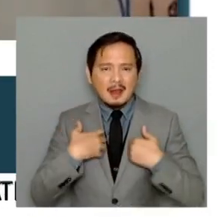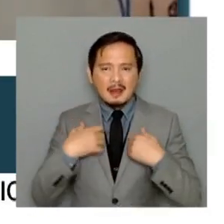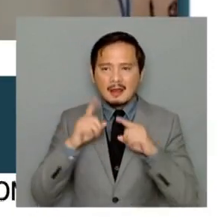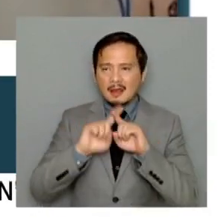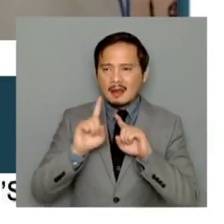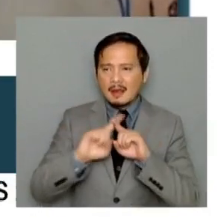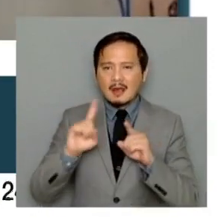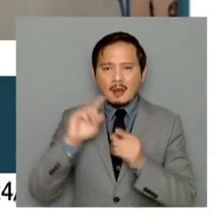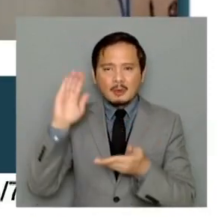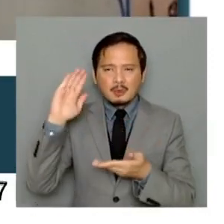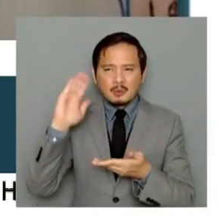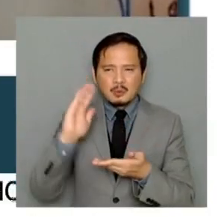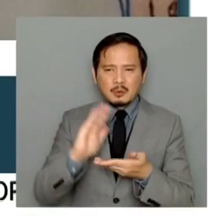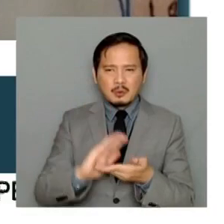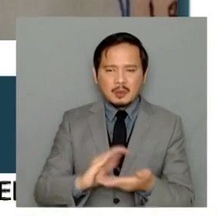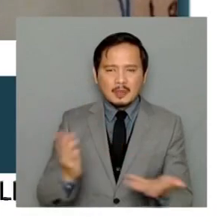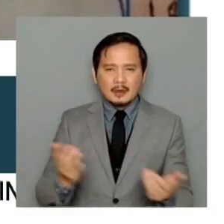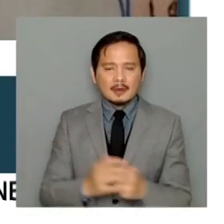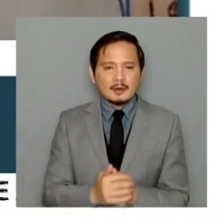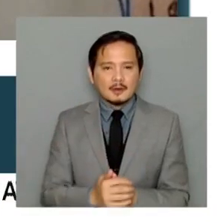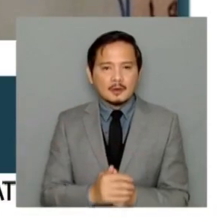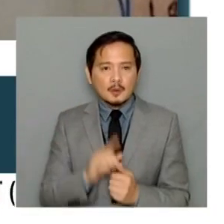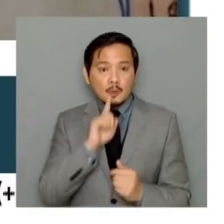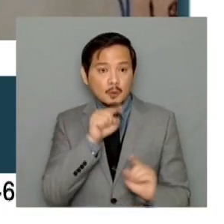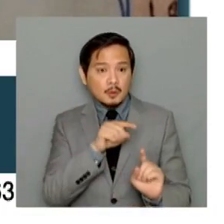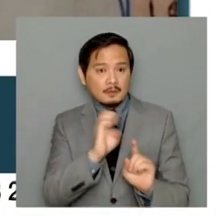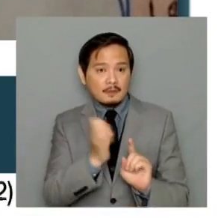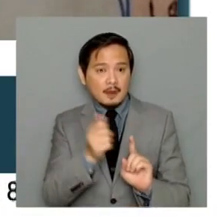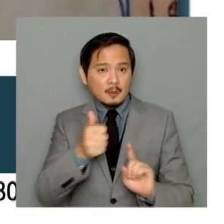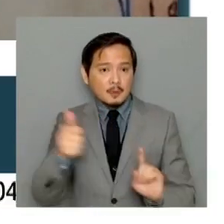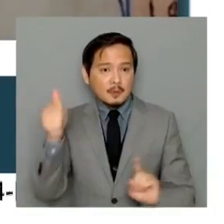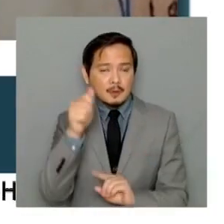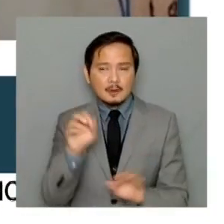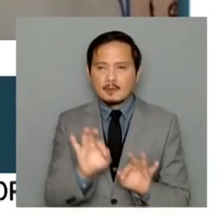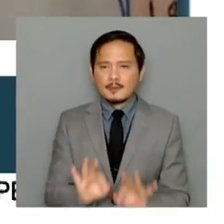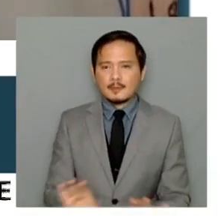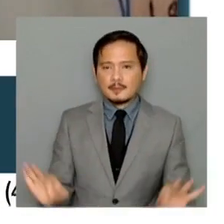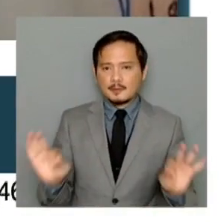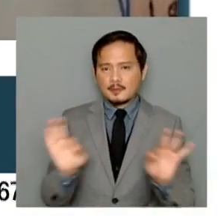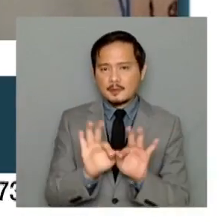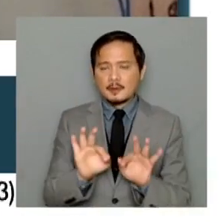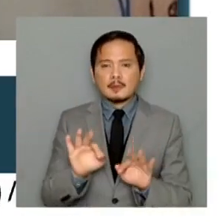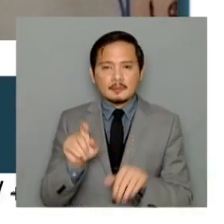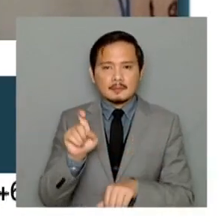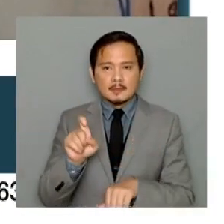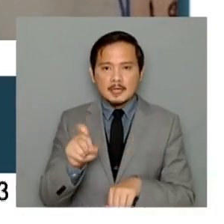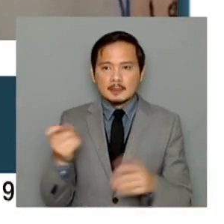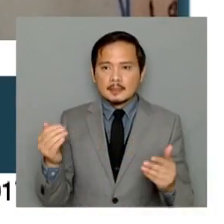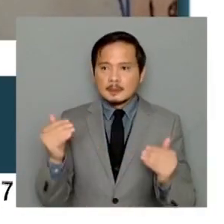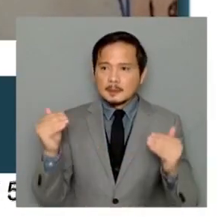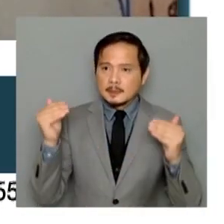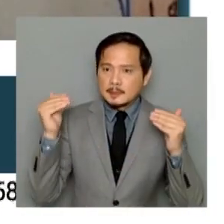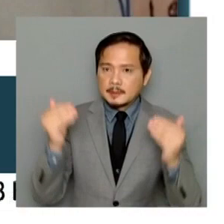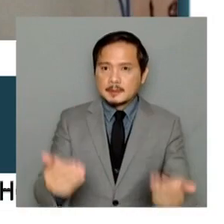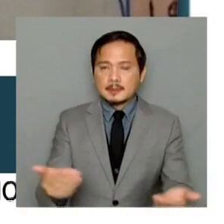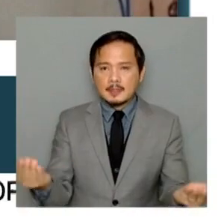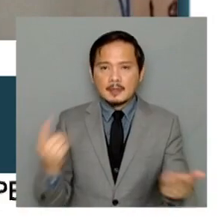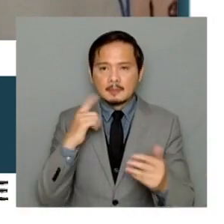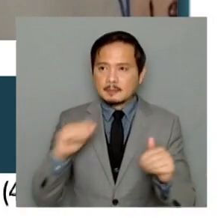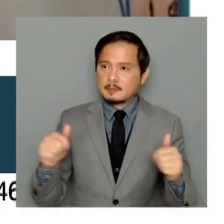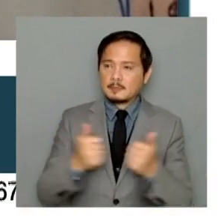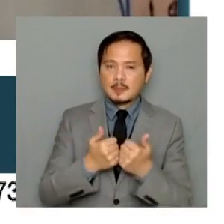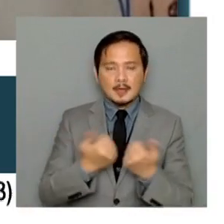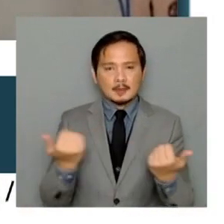Environment Department's leadership will be crucial if we are going to rise above these challenges. So definitely,